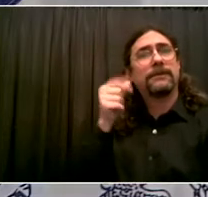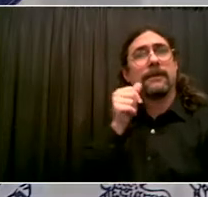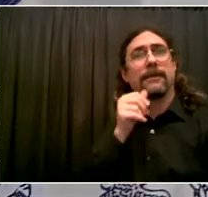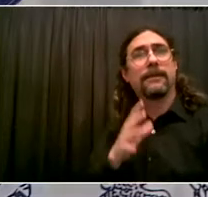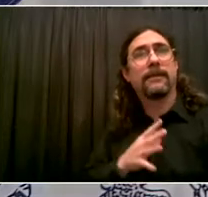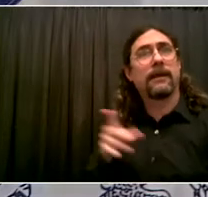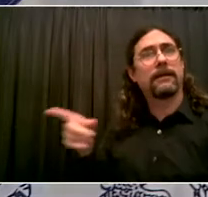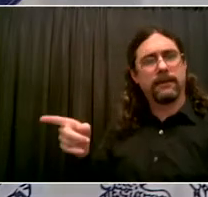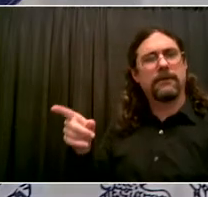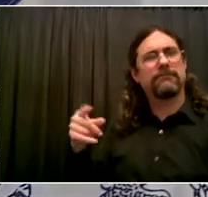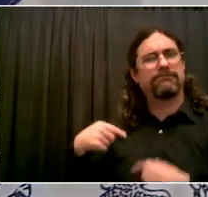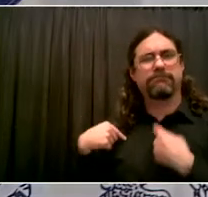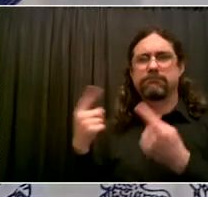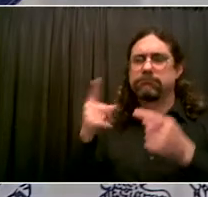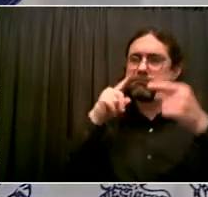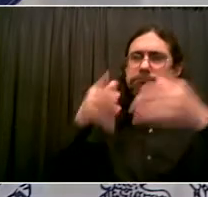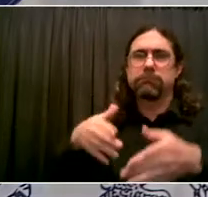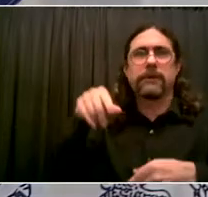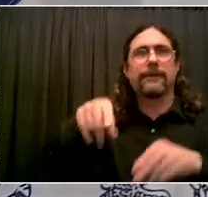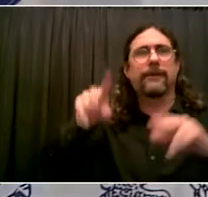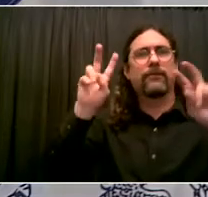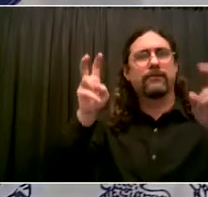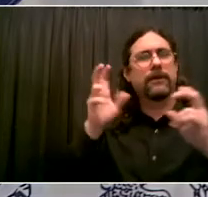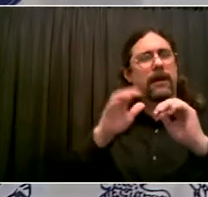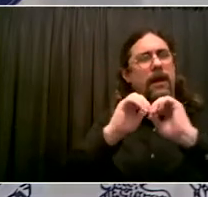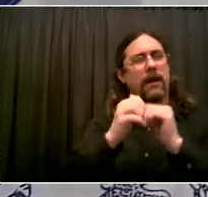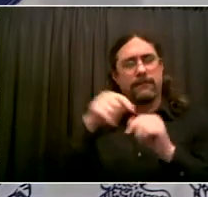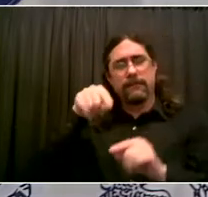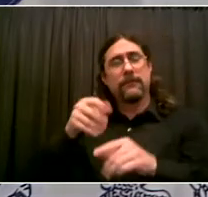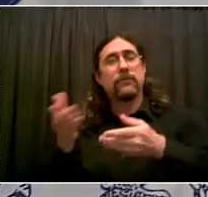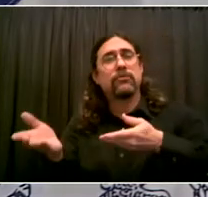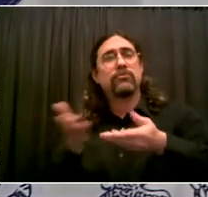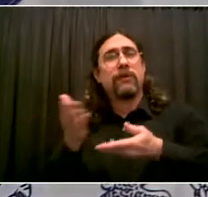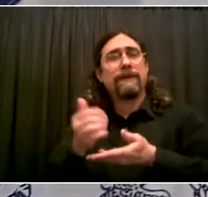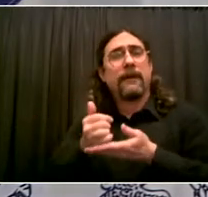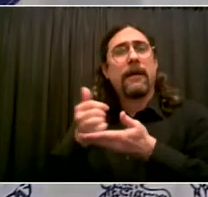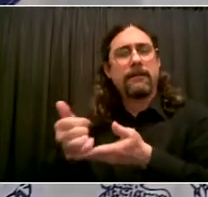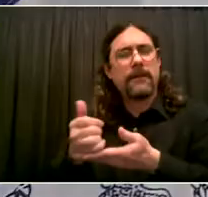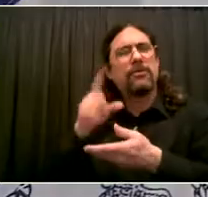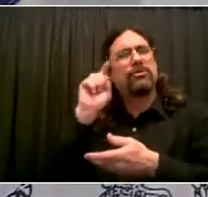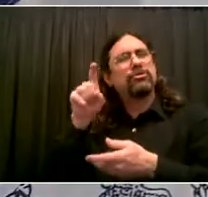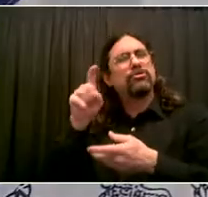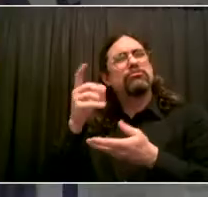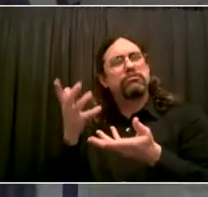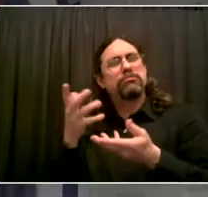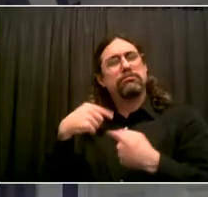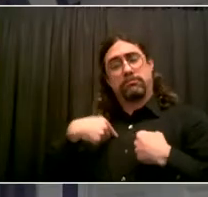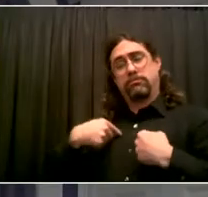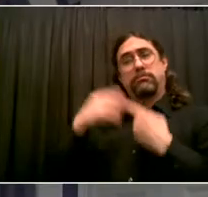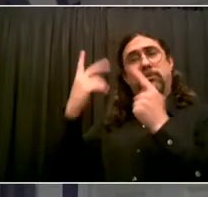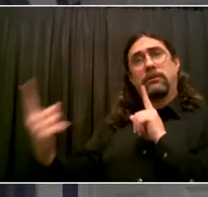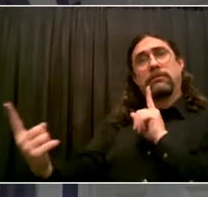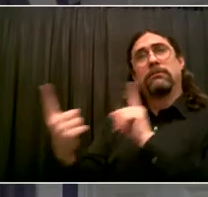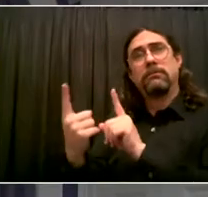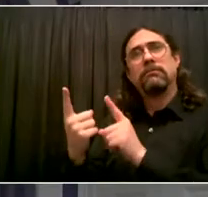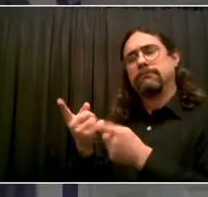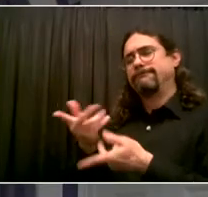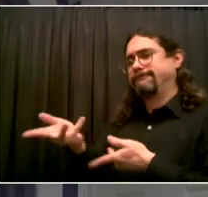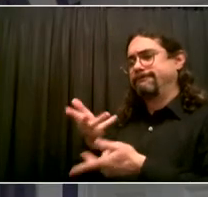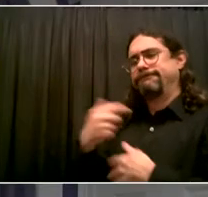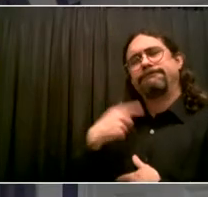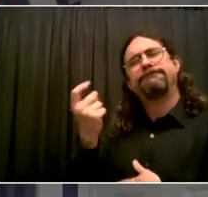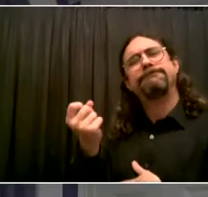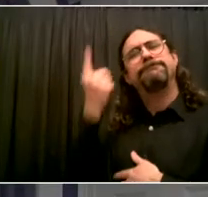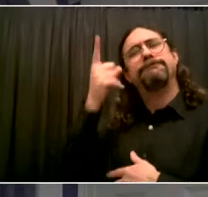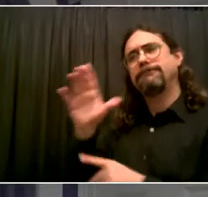communities of the city. So here with an important new announcement, our first lady, Shirlane McRae. Thank